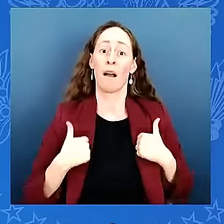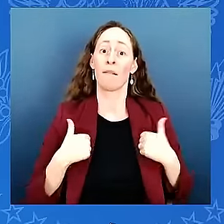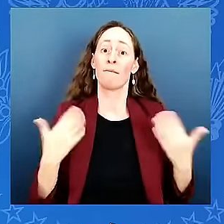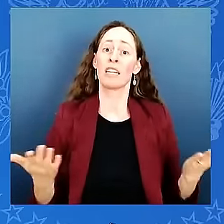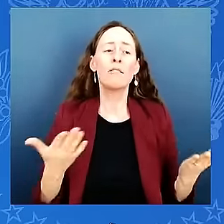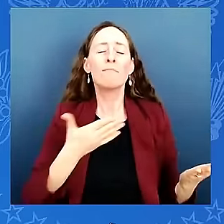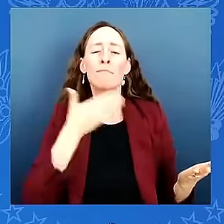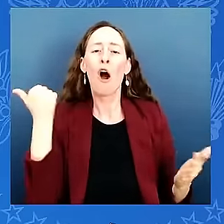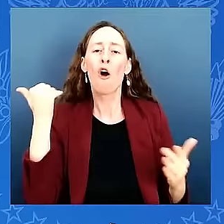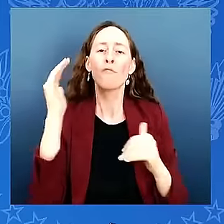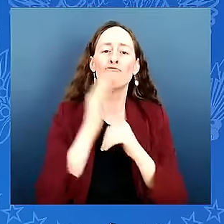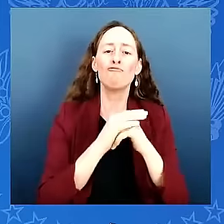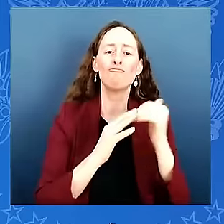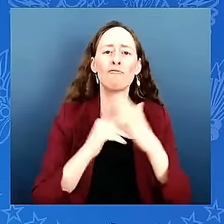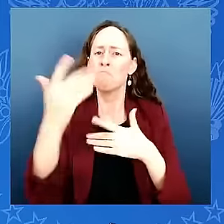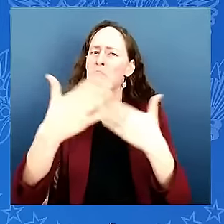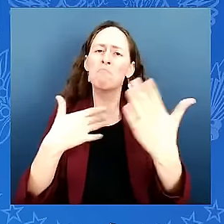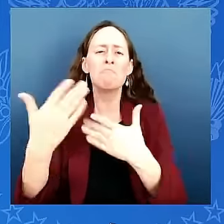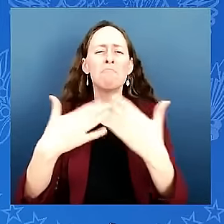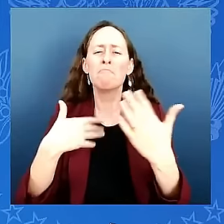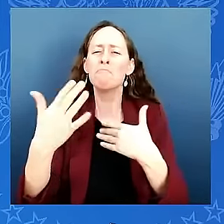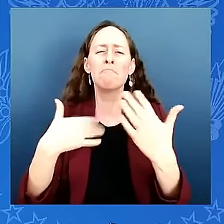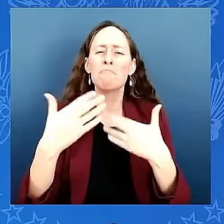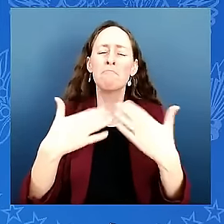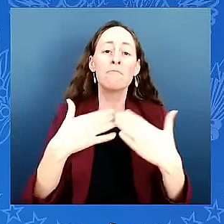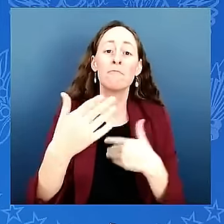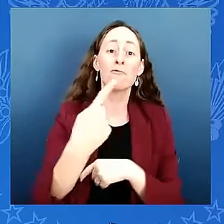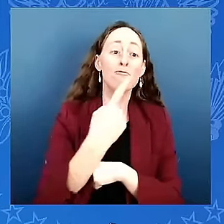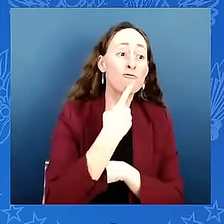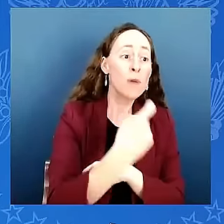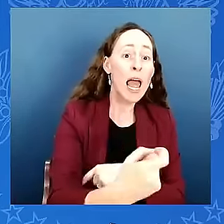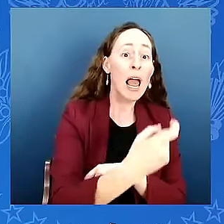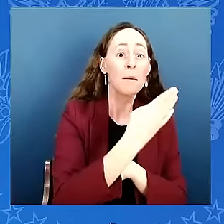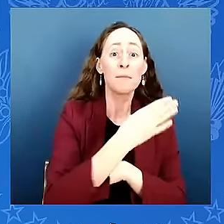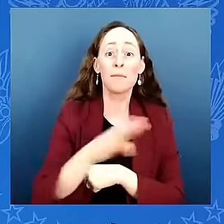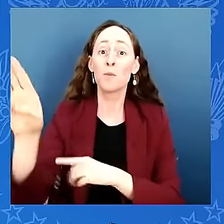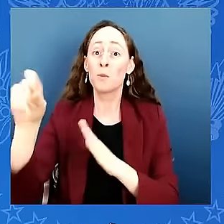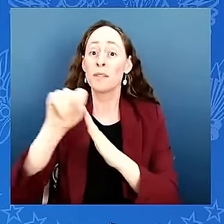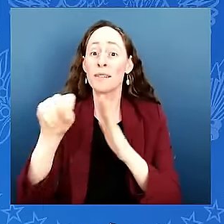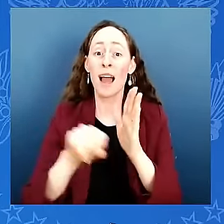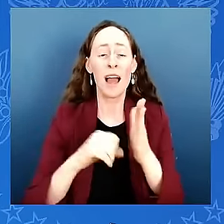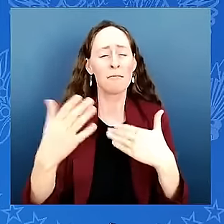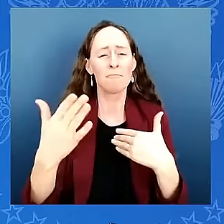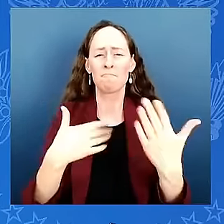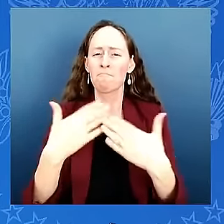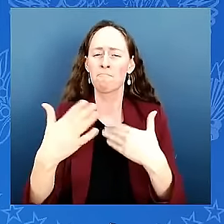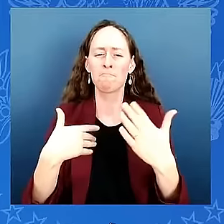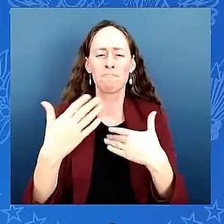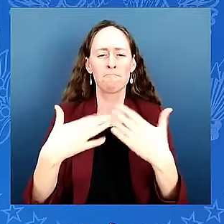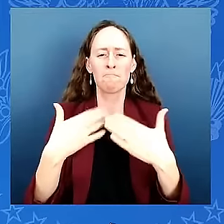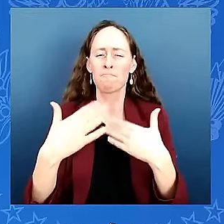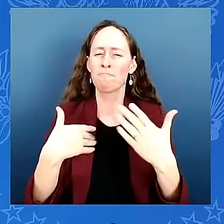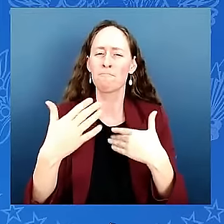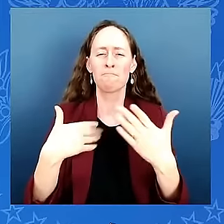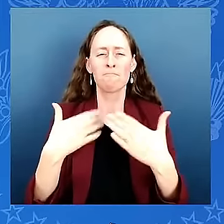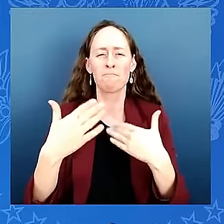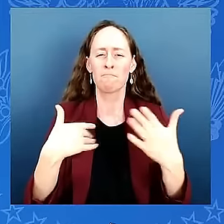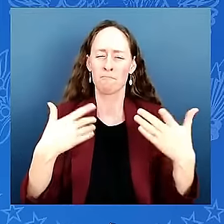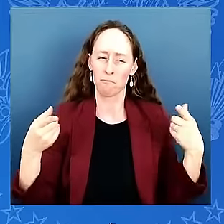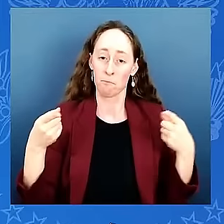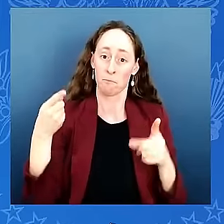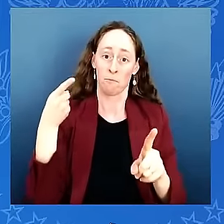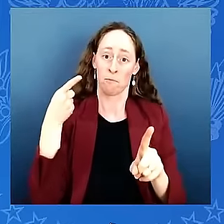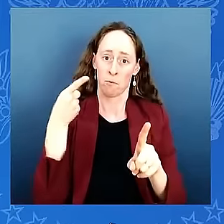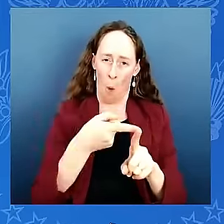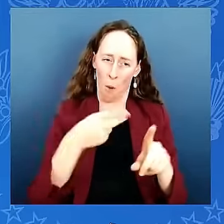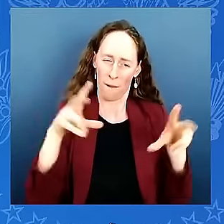and invest in america agenda it's about seeking my commitment speaking to the commitment i made as president to be present